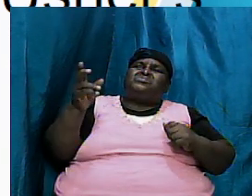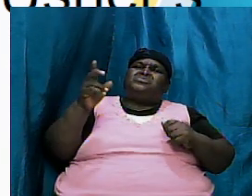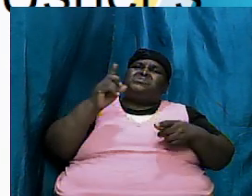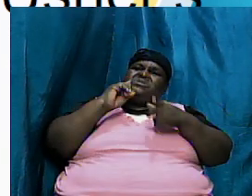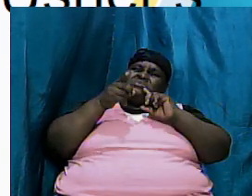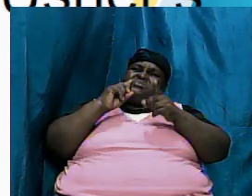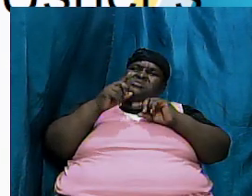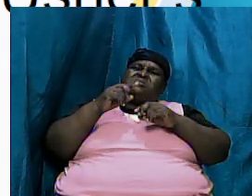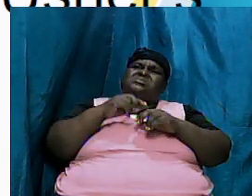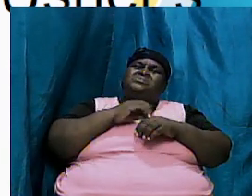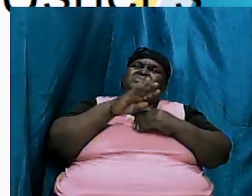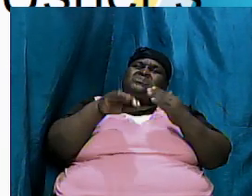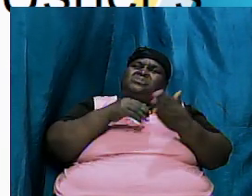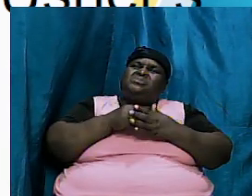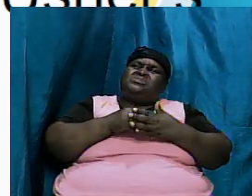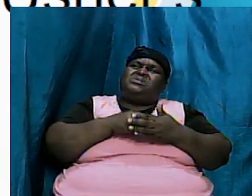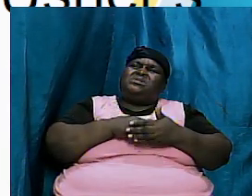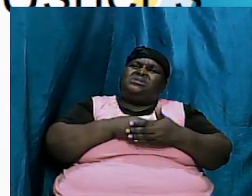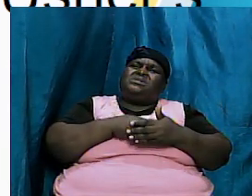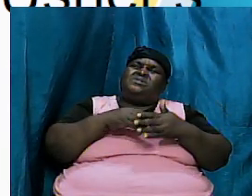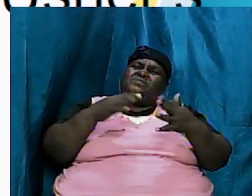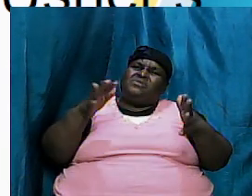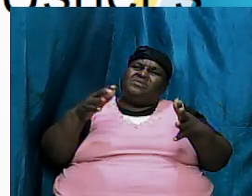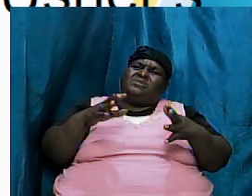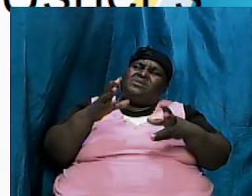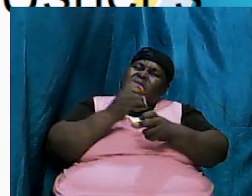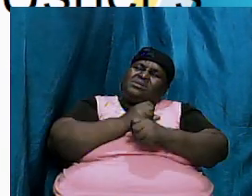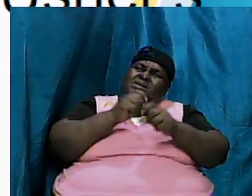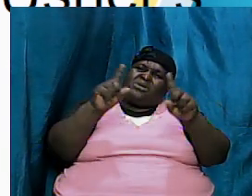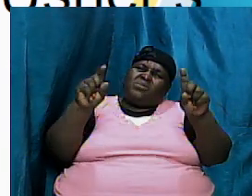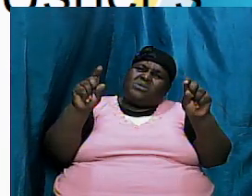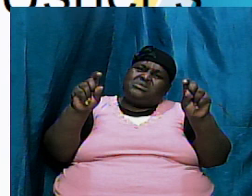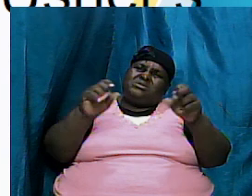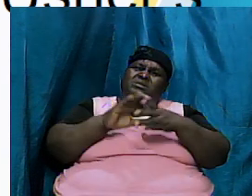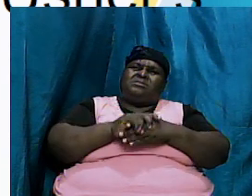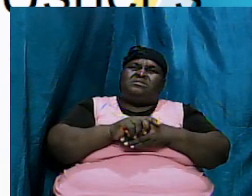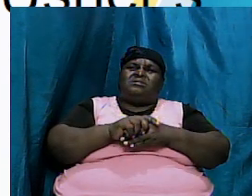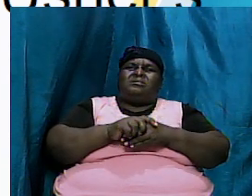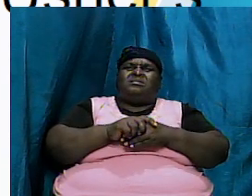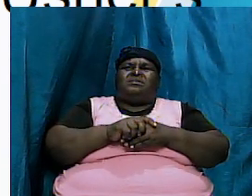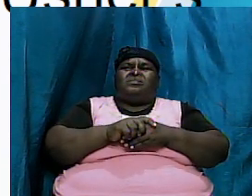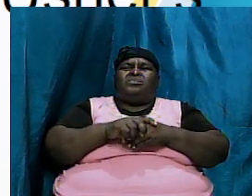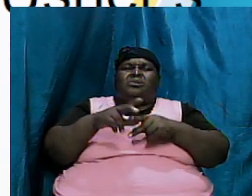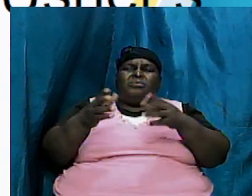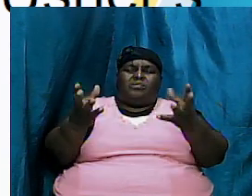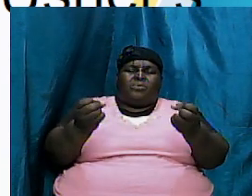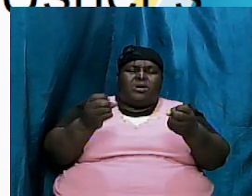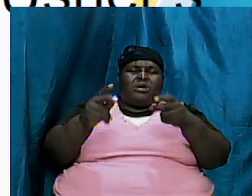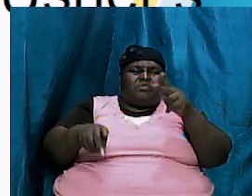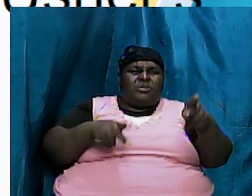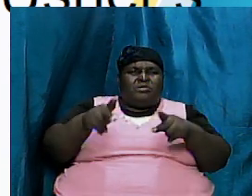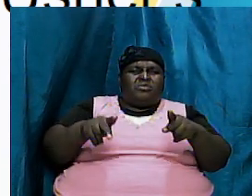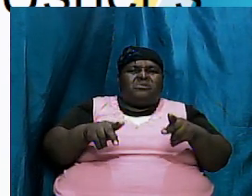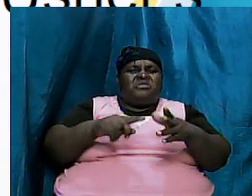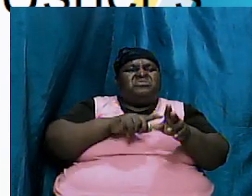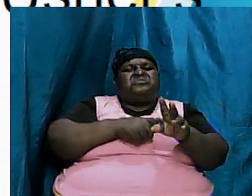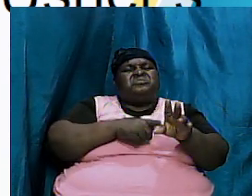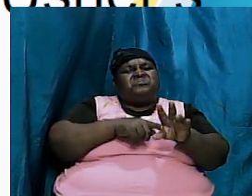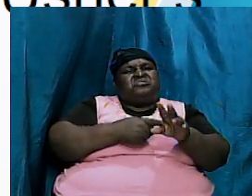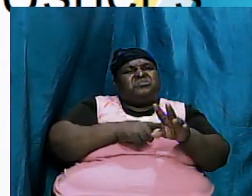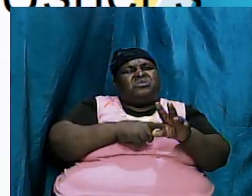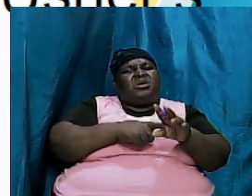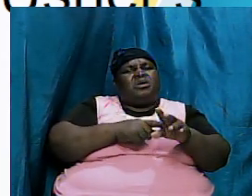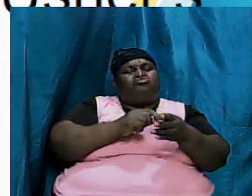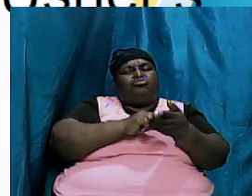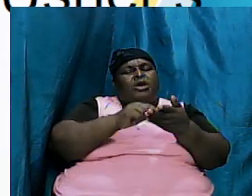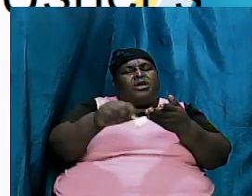towards the end when we will take some questions because we want folks to start making questions as we get deeper and deeper and